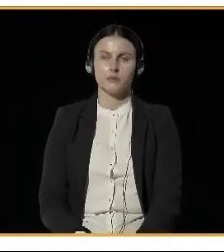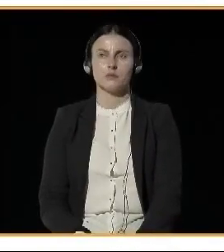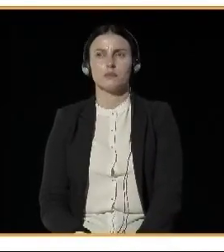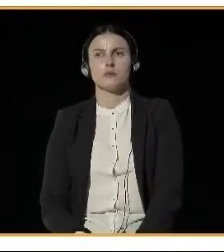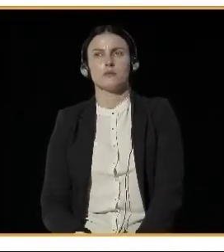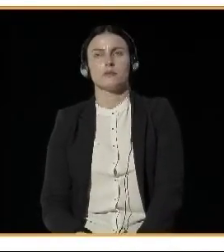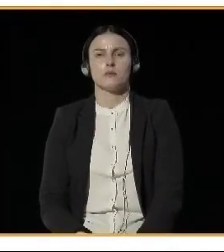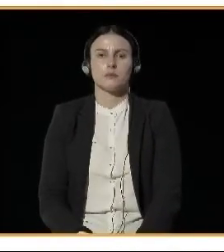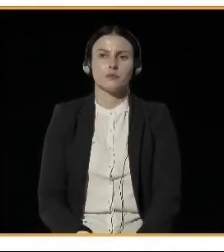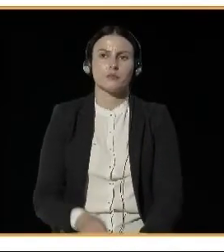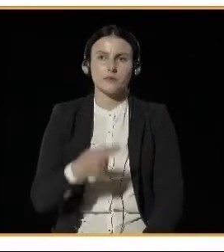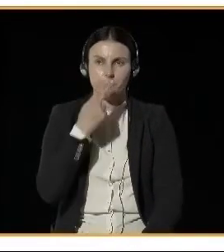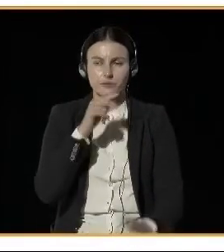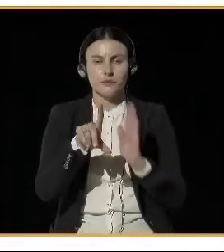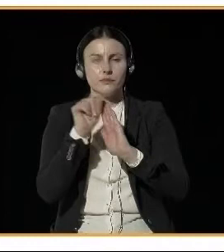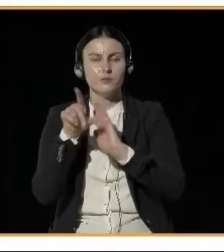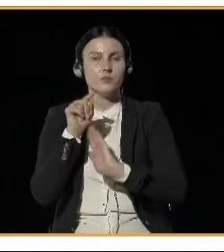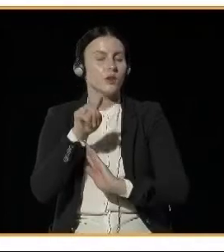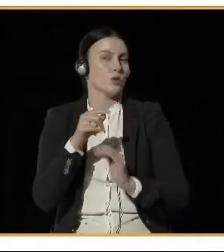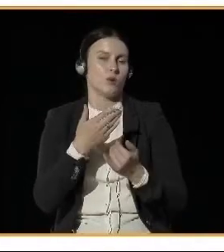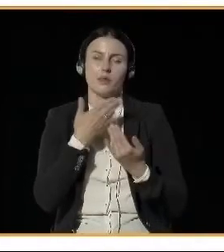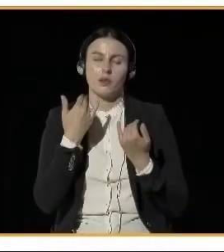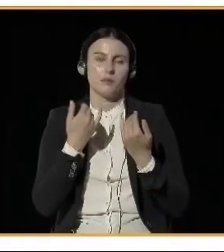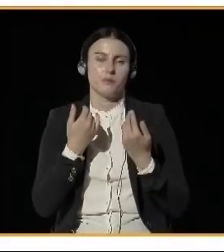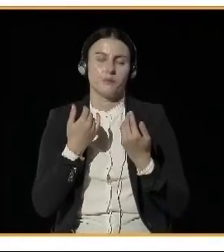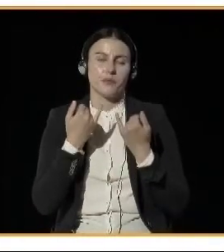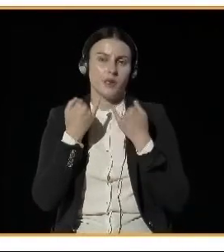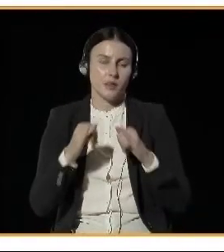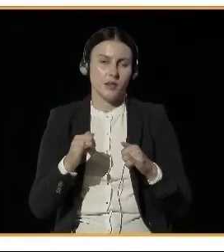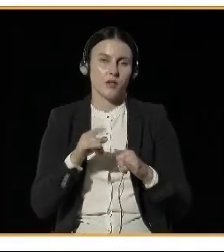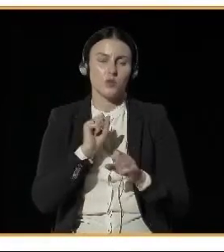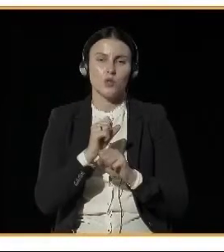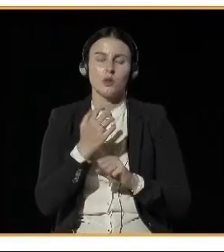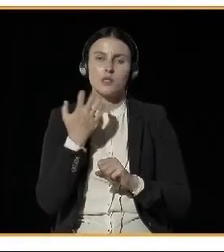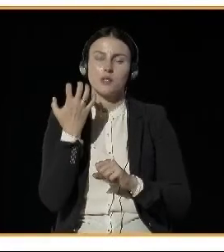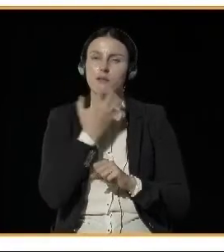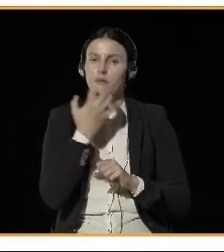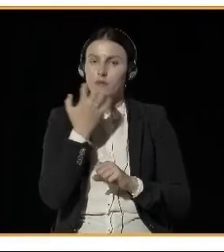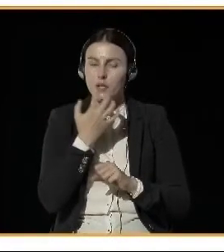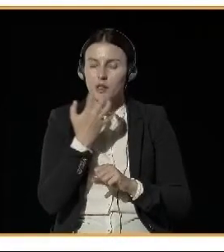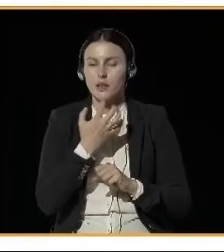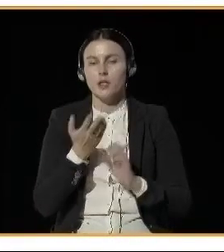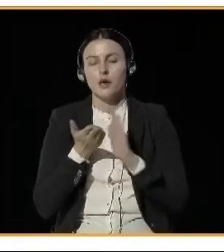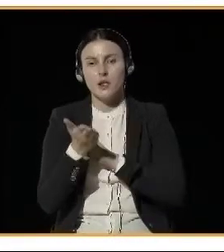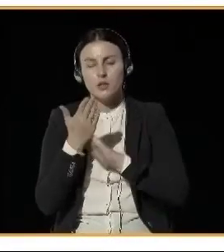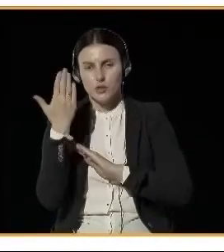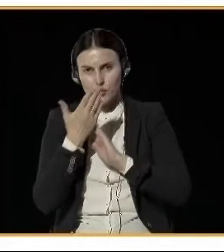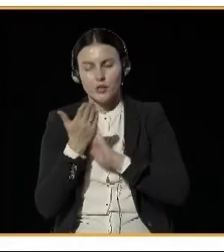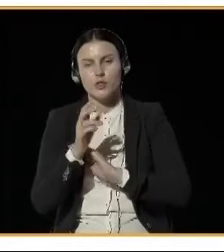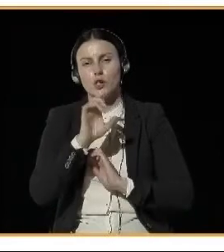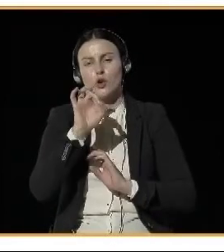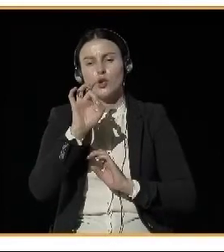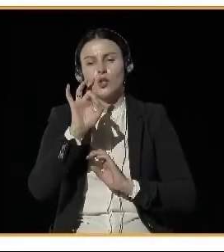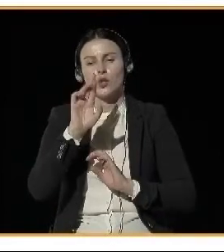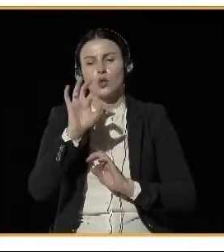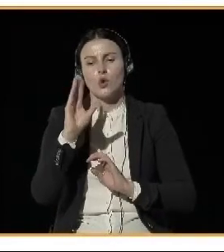So it's encouraging to use coal for your heating. And now I